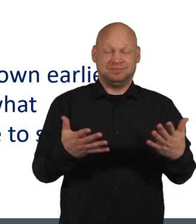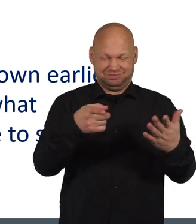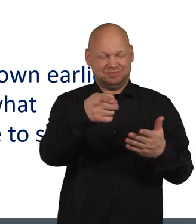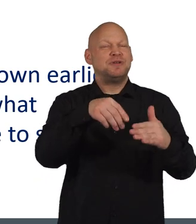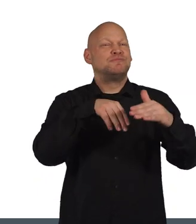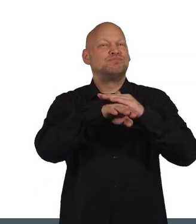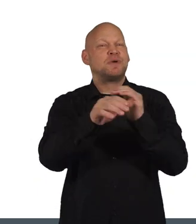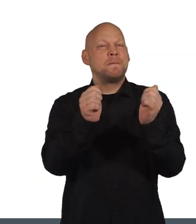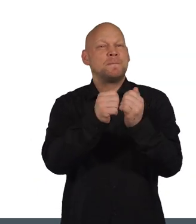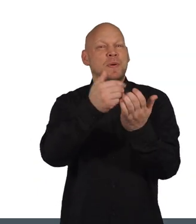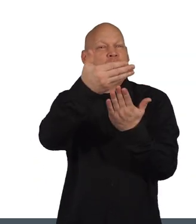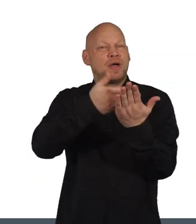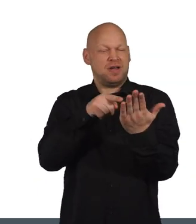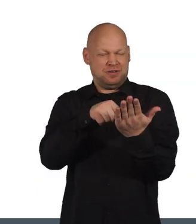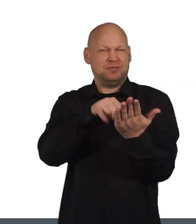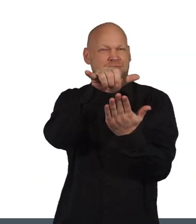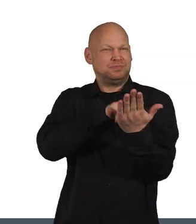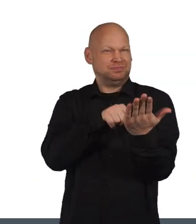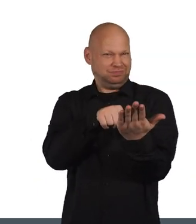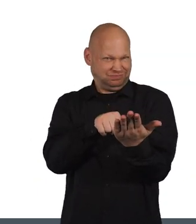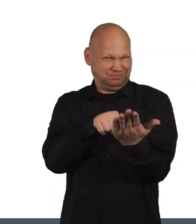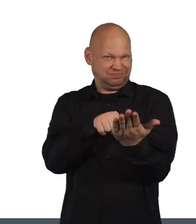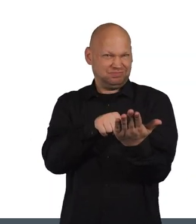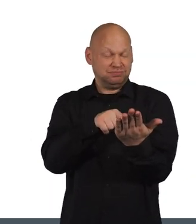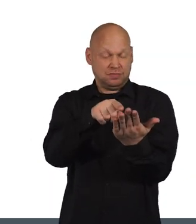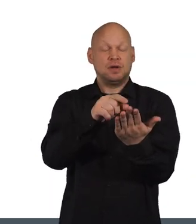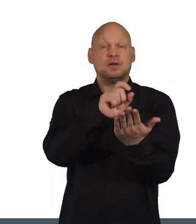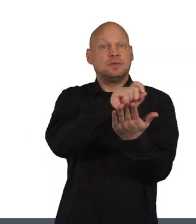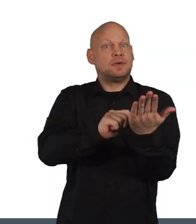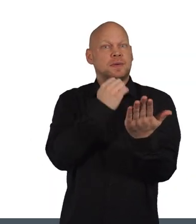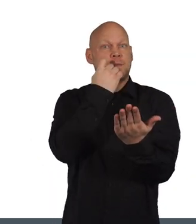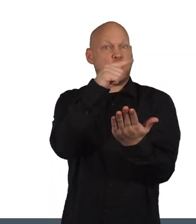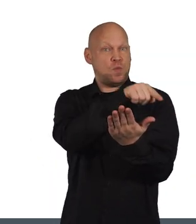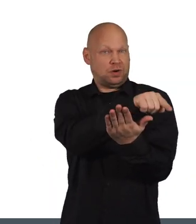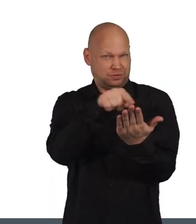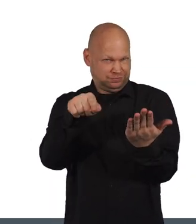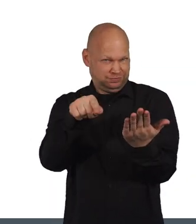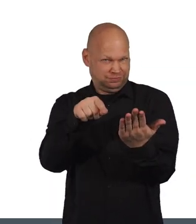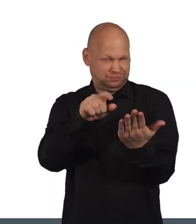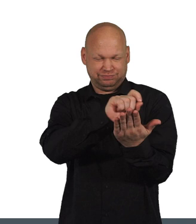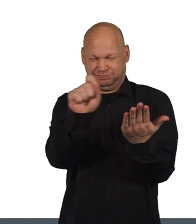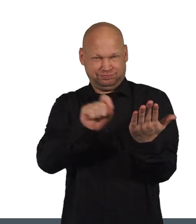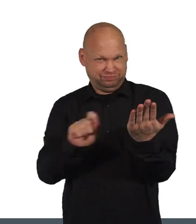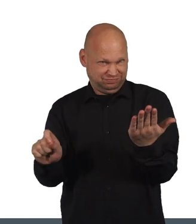On your printed off form or sheet of paper, complete the following.